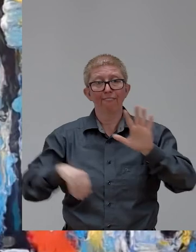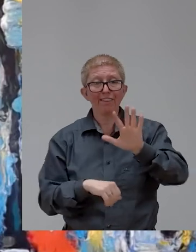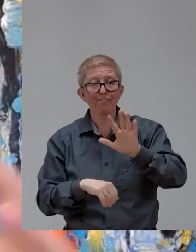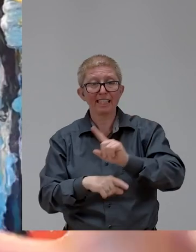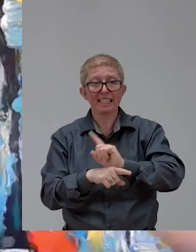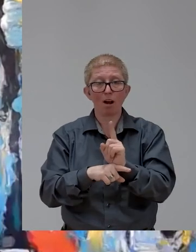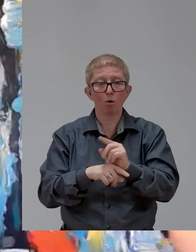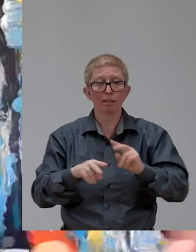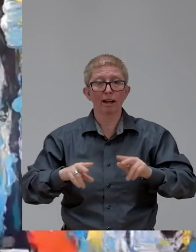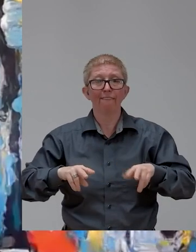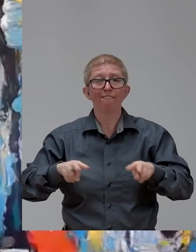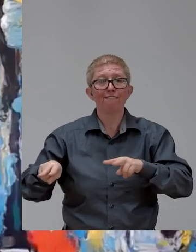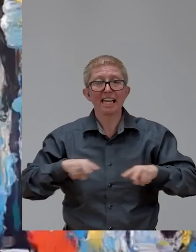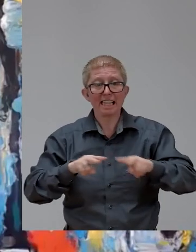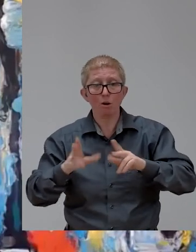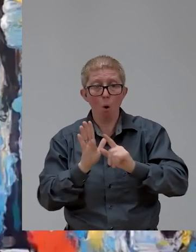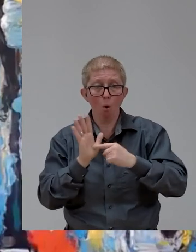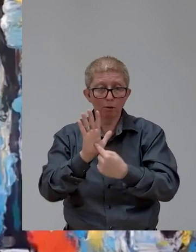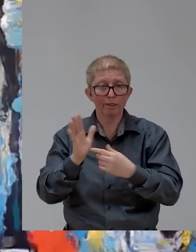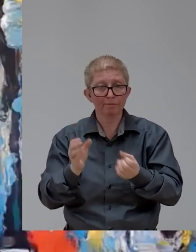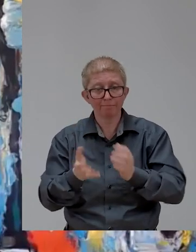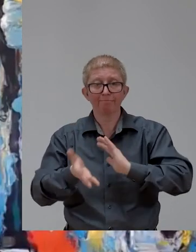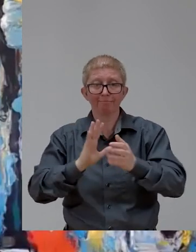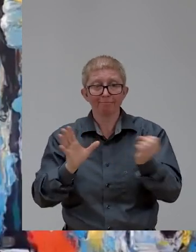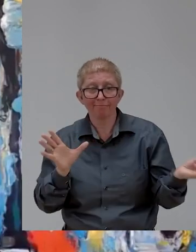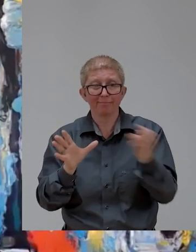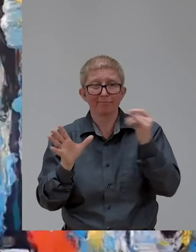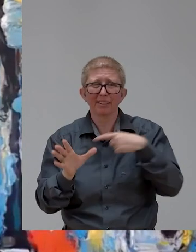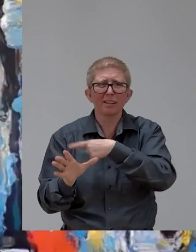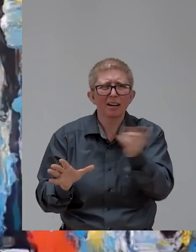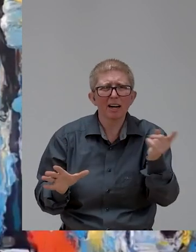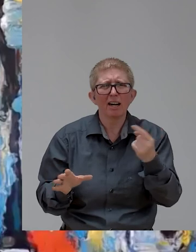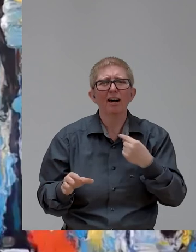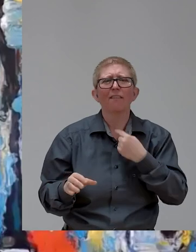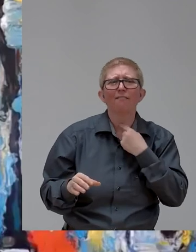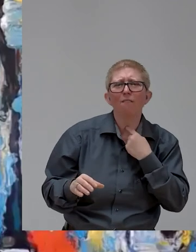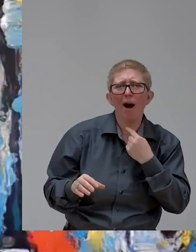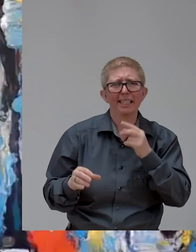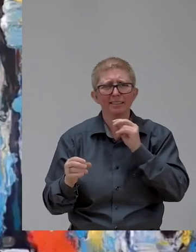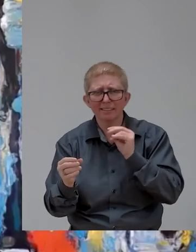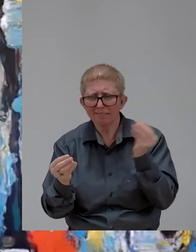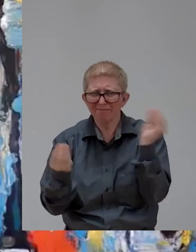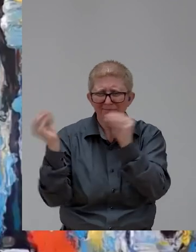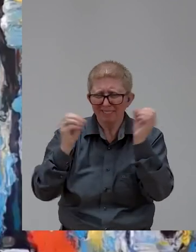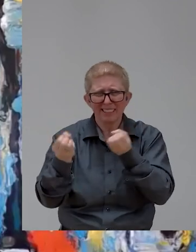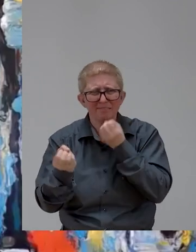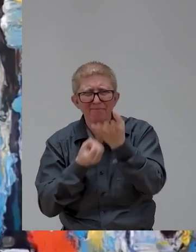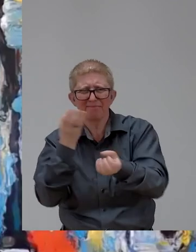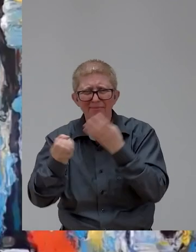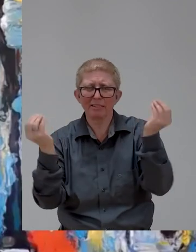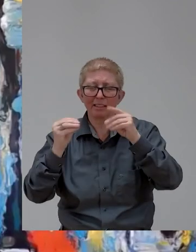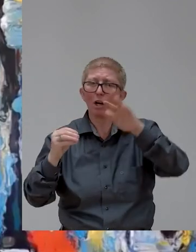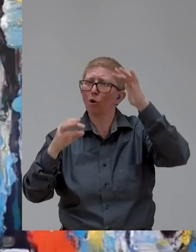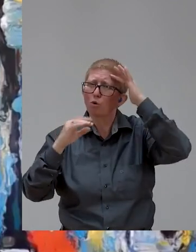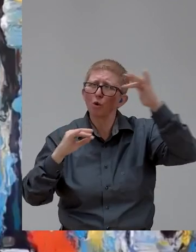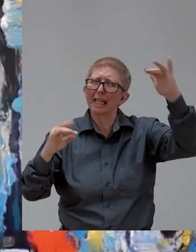We want to bring your voice together, everyone, from everywhere around the world, and let's dream together. Let's create a